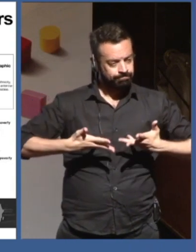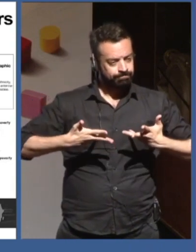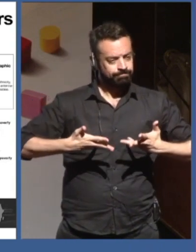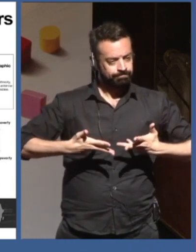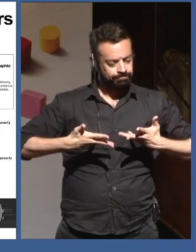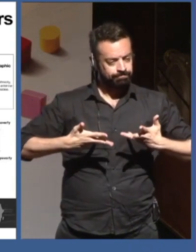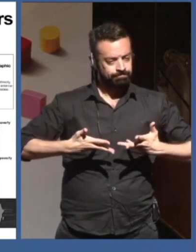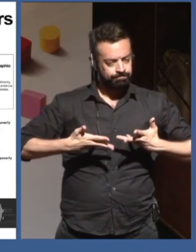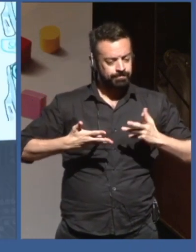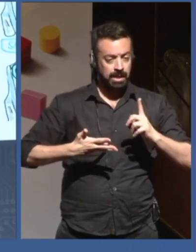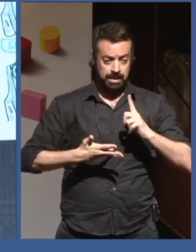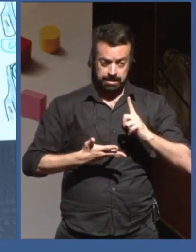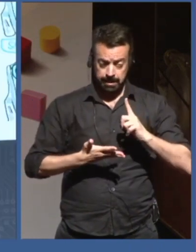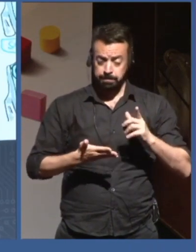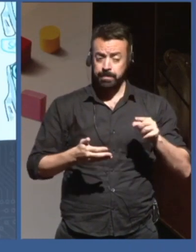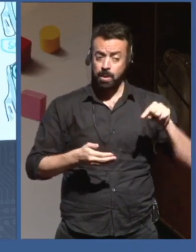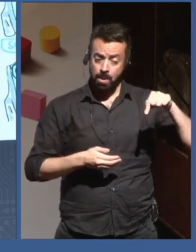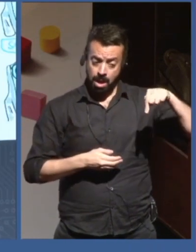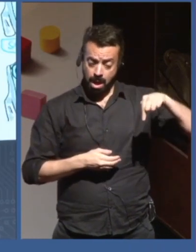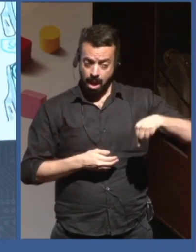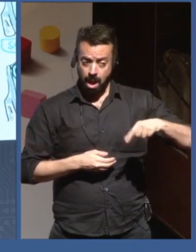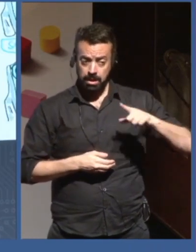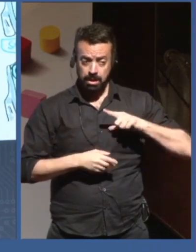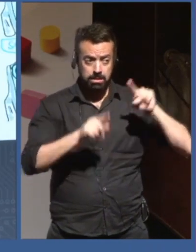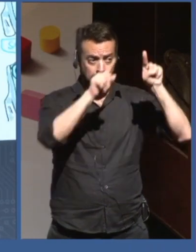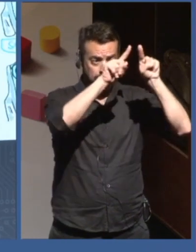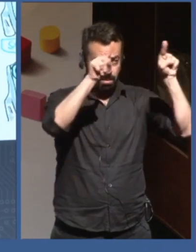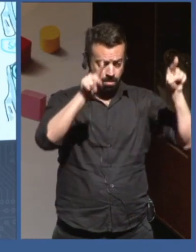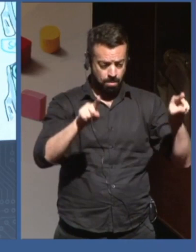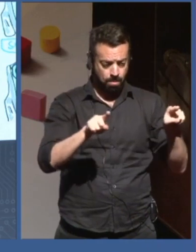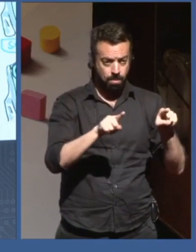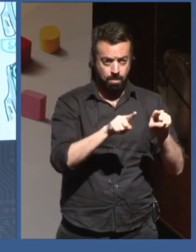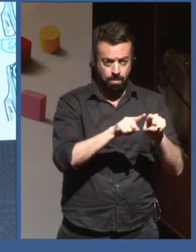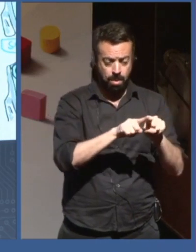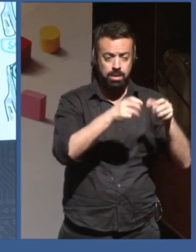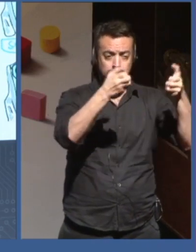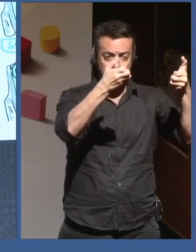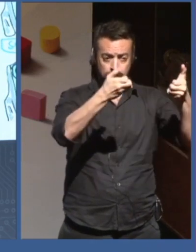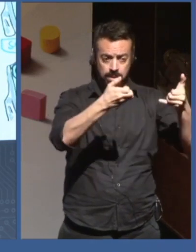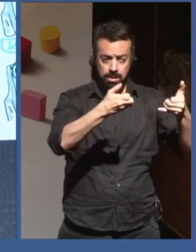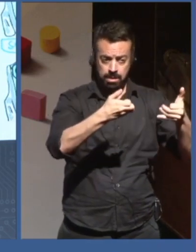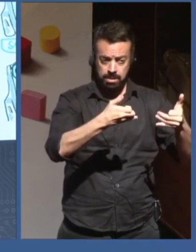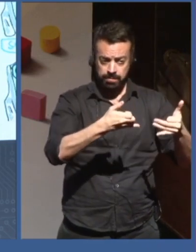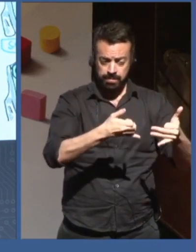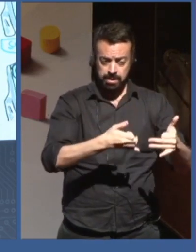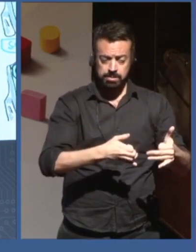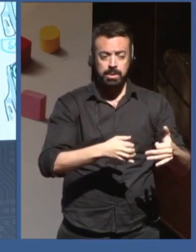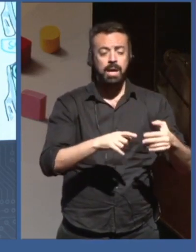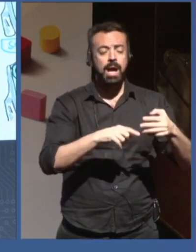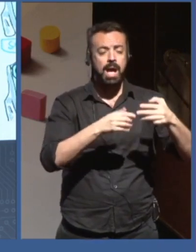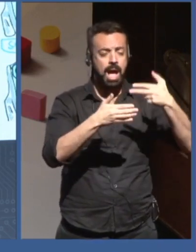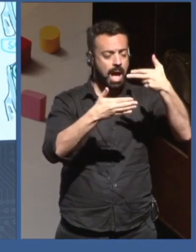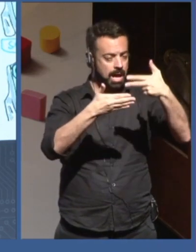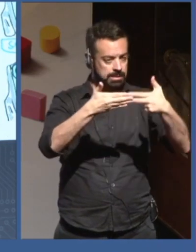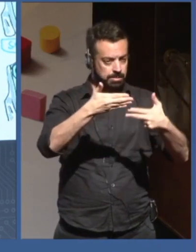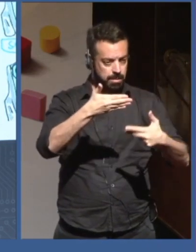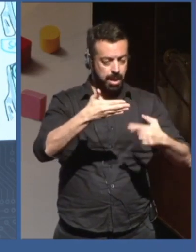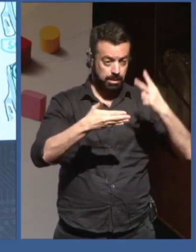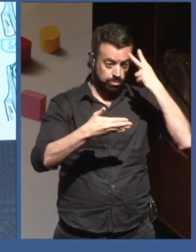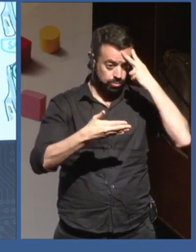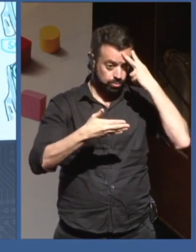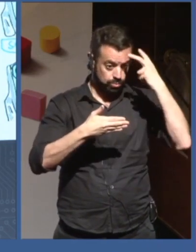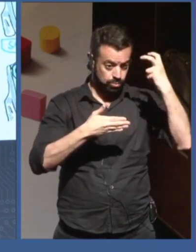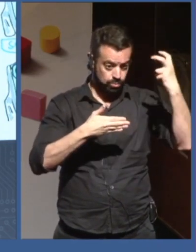a comic strip that I did, so speaking of, I don't know, culture. So this is a comic strip that I did about almost